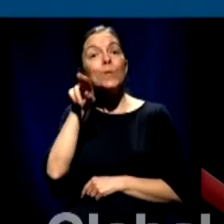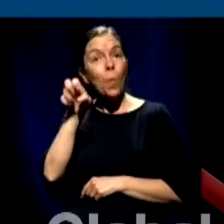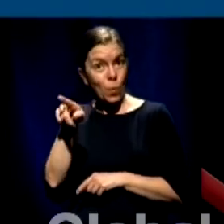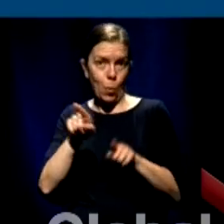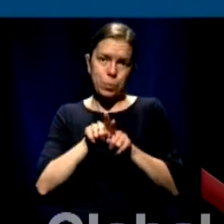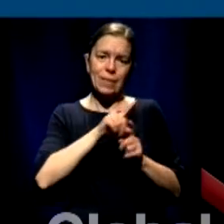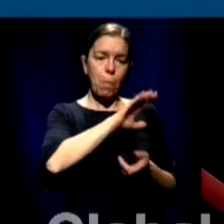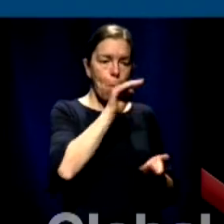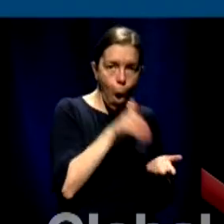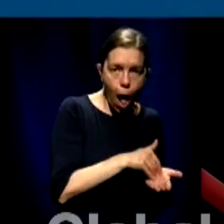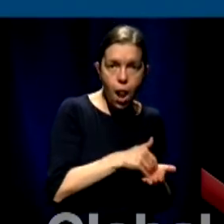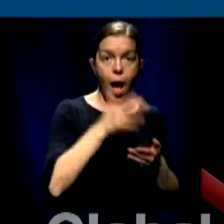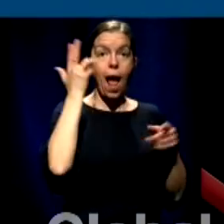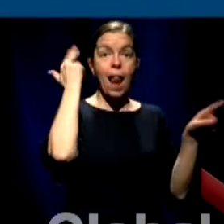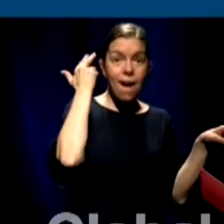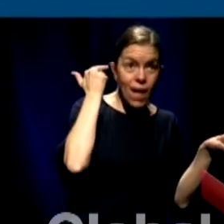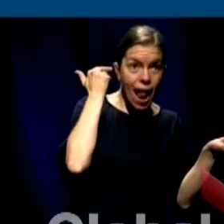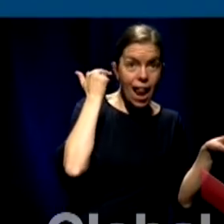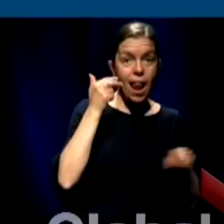Laval Laurentian